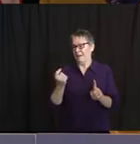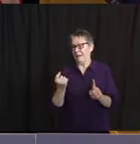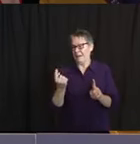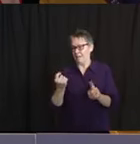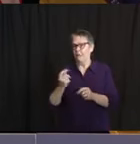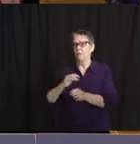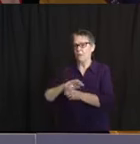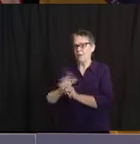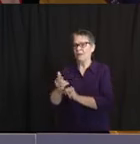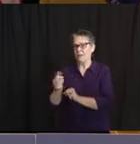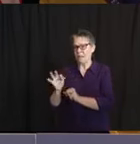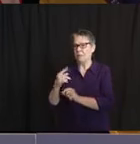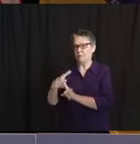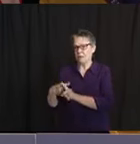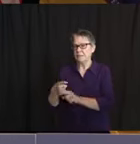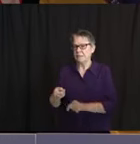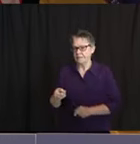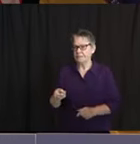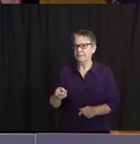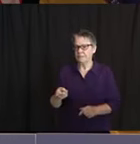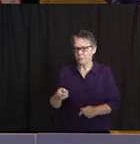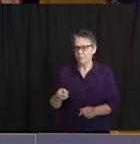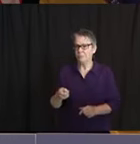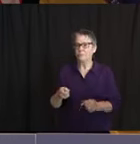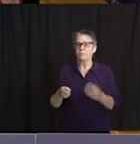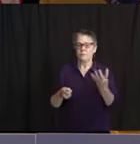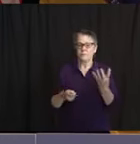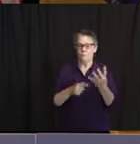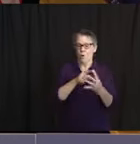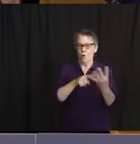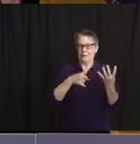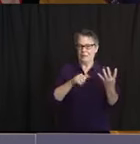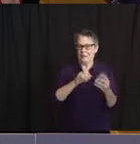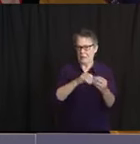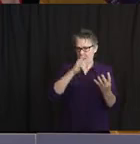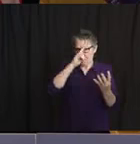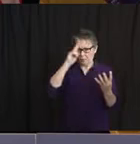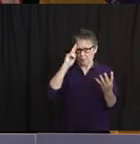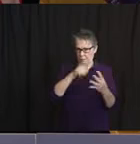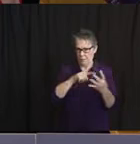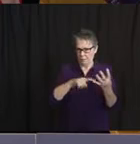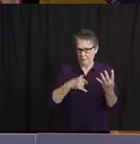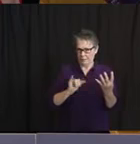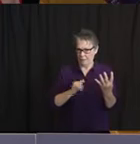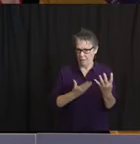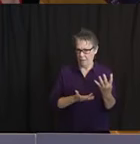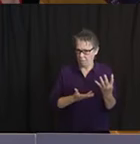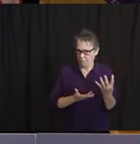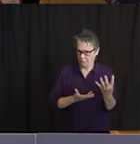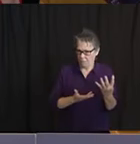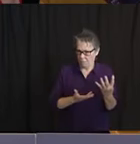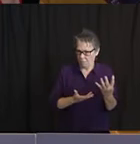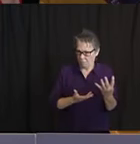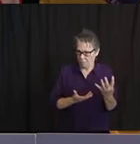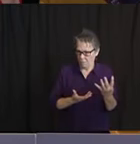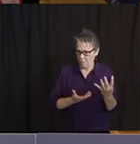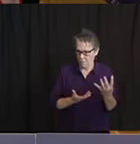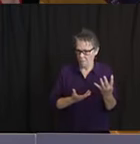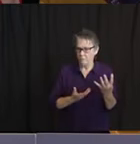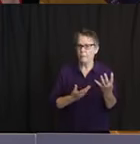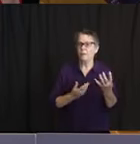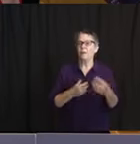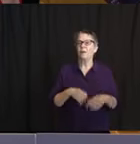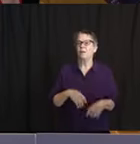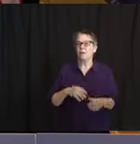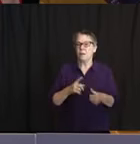The Governor reviewed the new cases and deaths reported today. In terms of deaths, the breakdown of deaths by race and ethnicity is as follows.